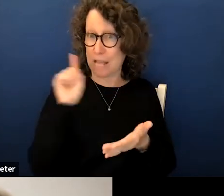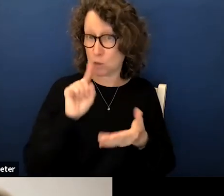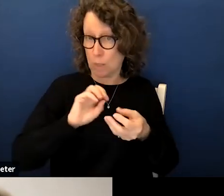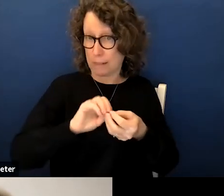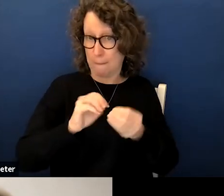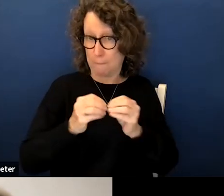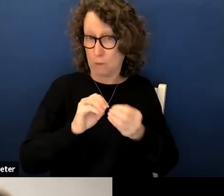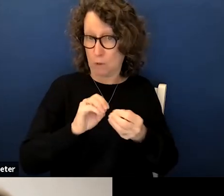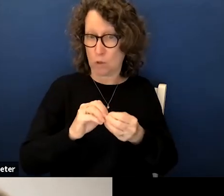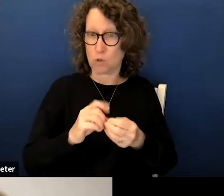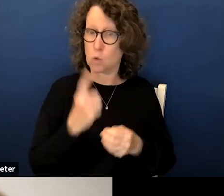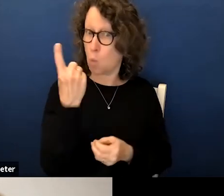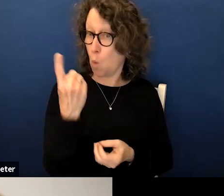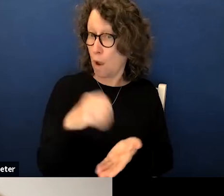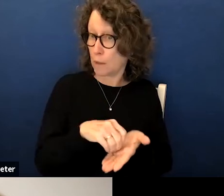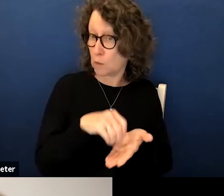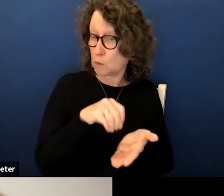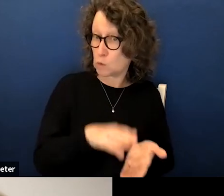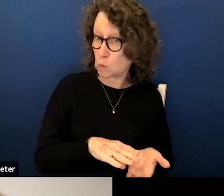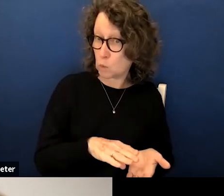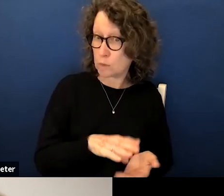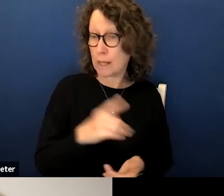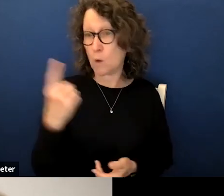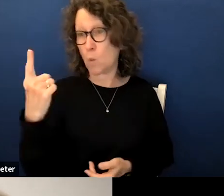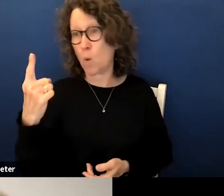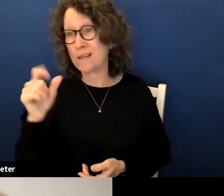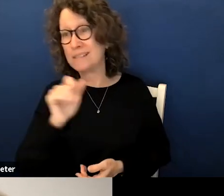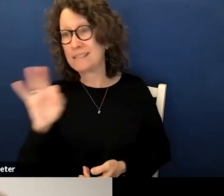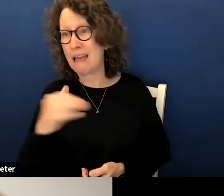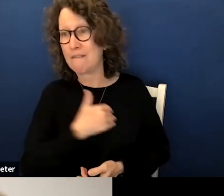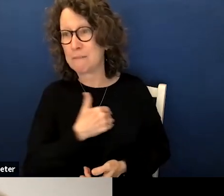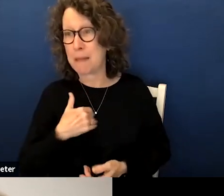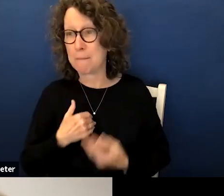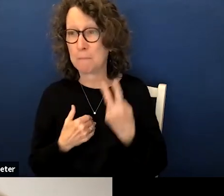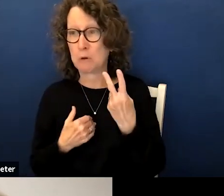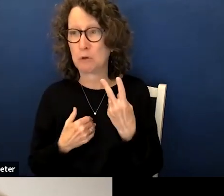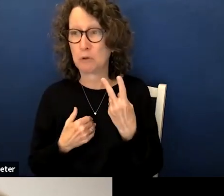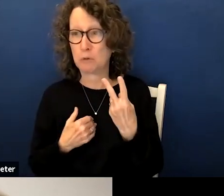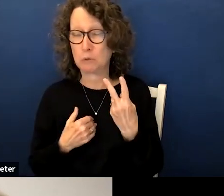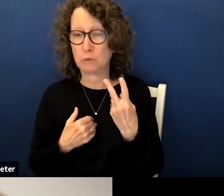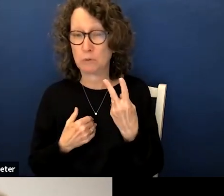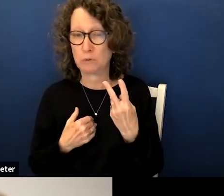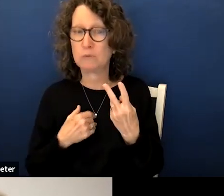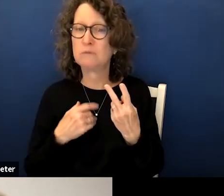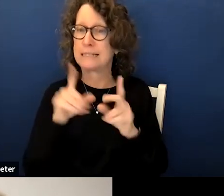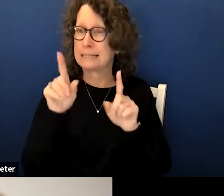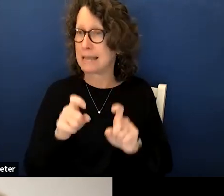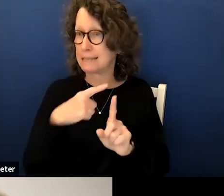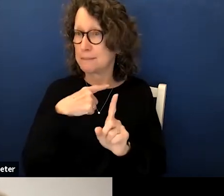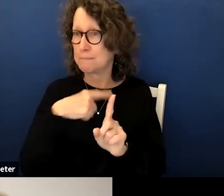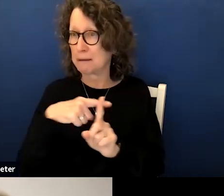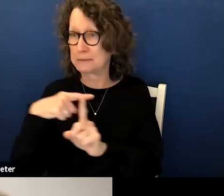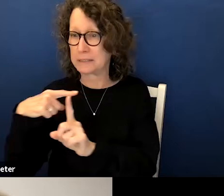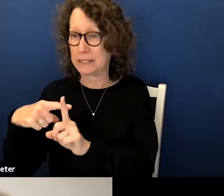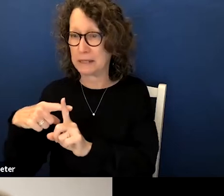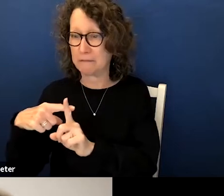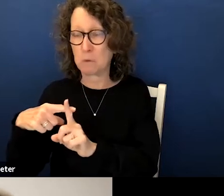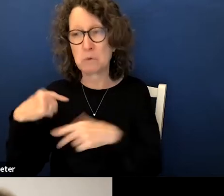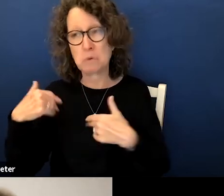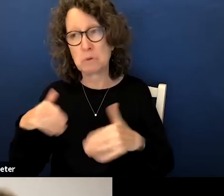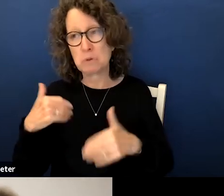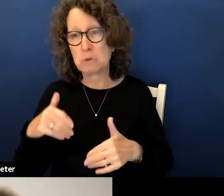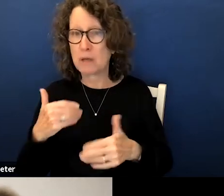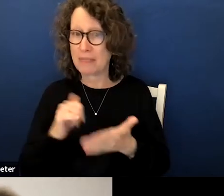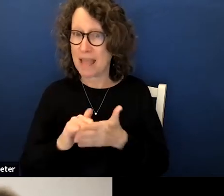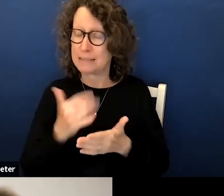we had one student and one staff member um positive that that is definitely a good